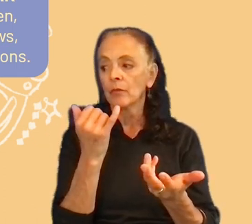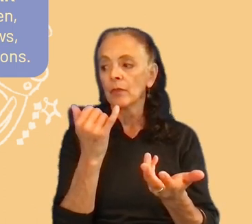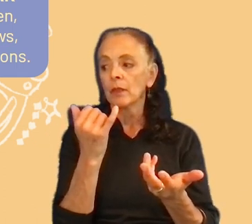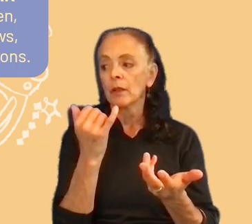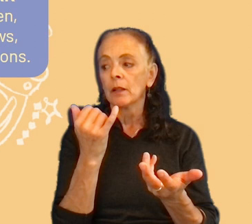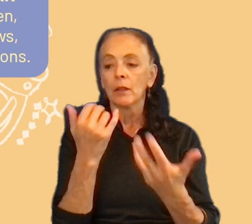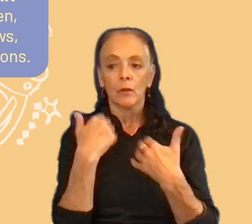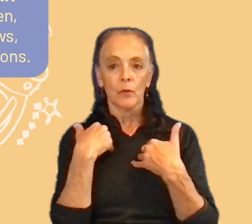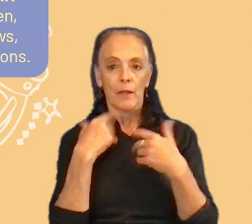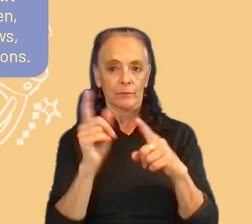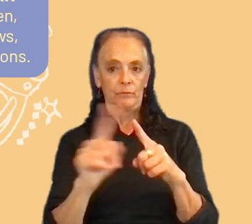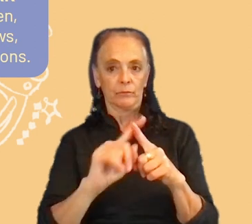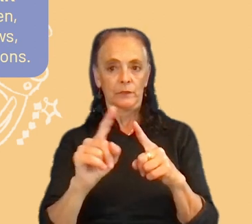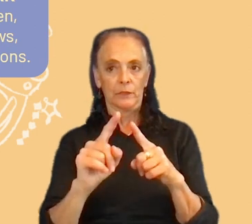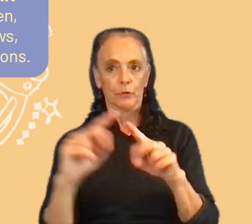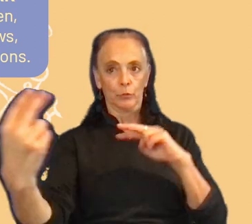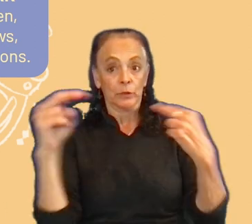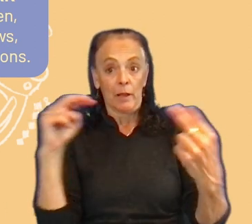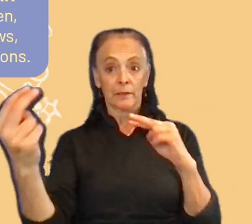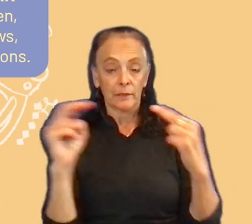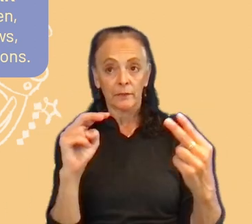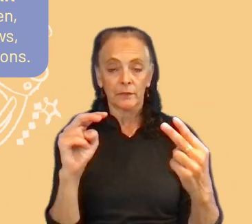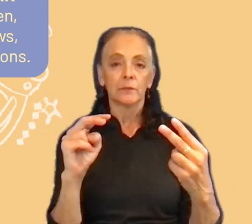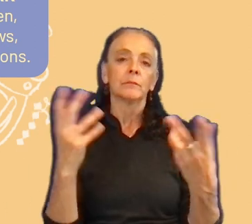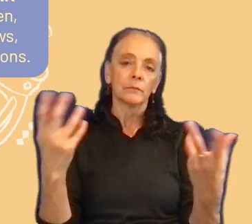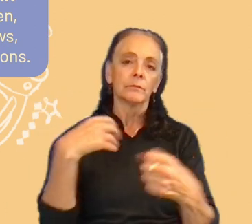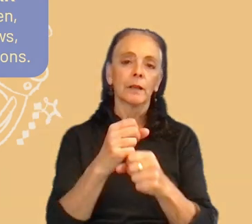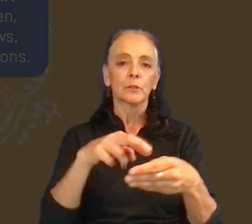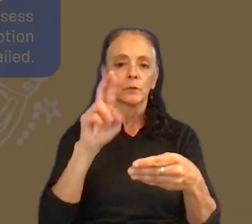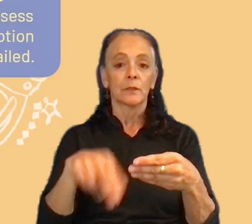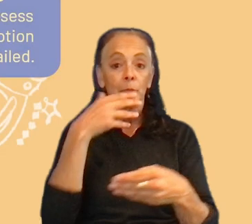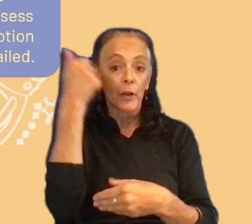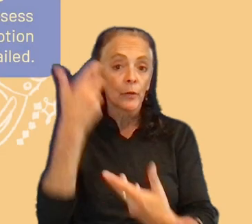have different perspectives, it's going to make the results better.